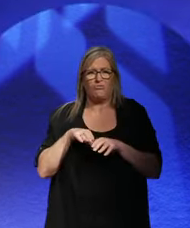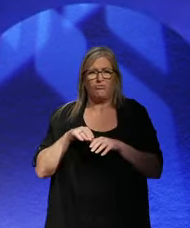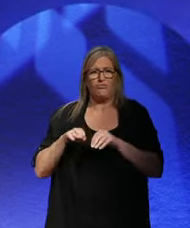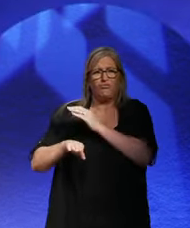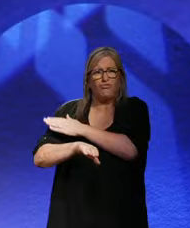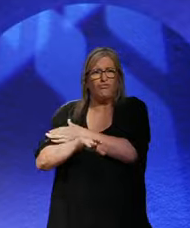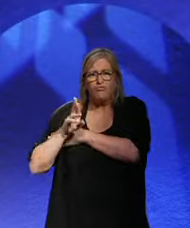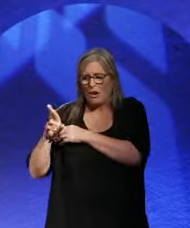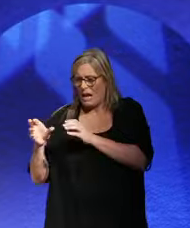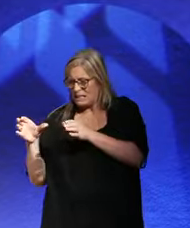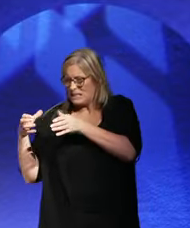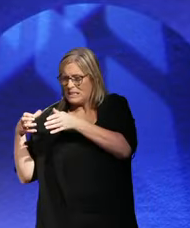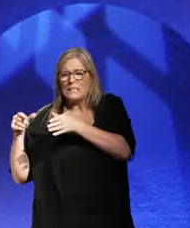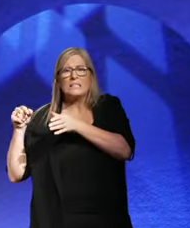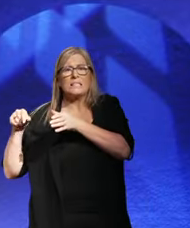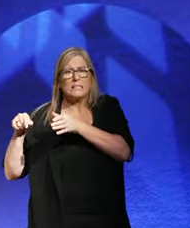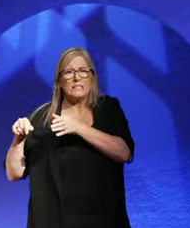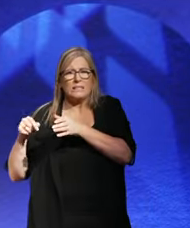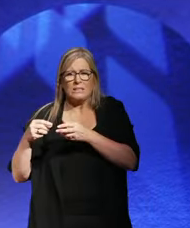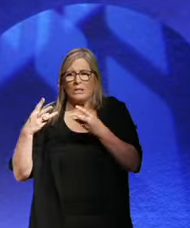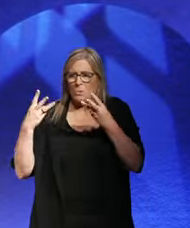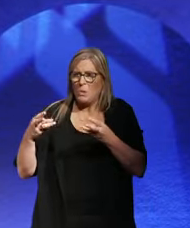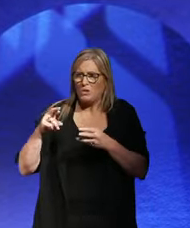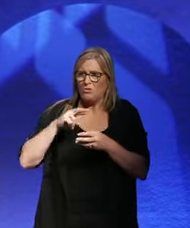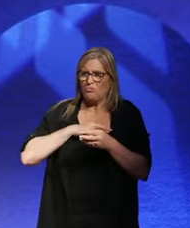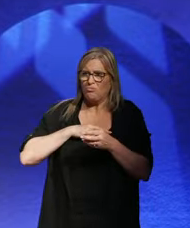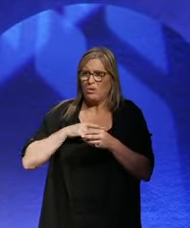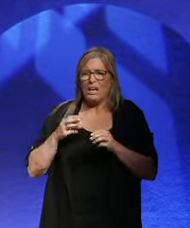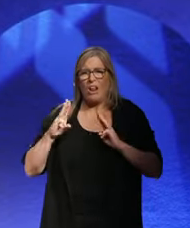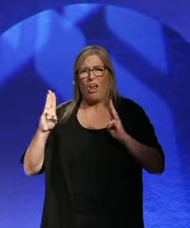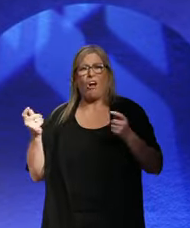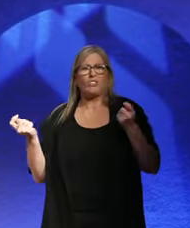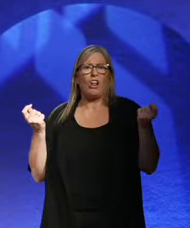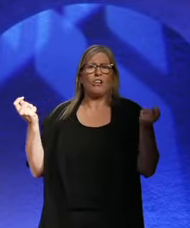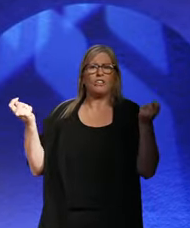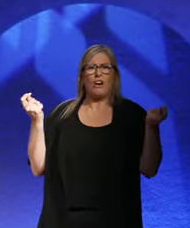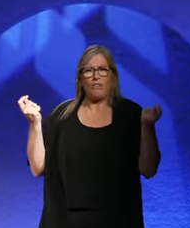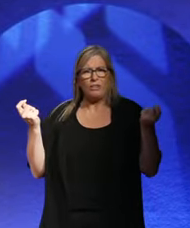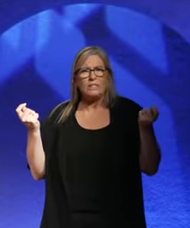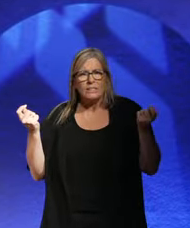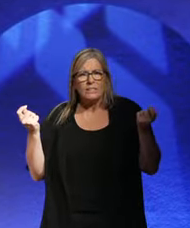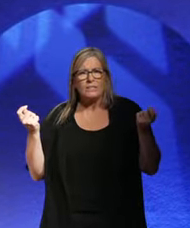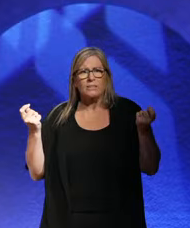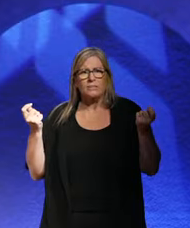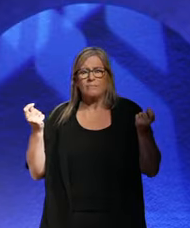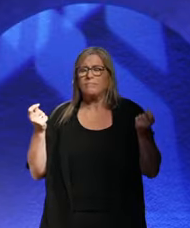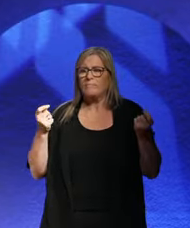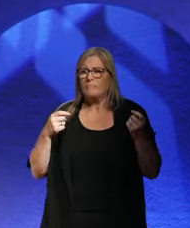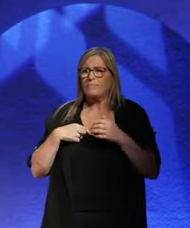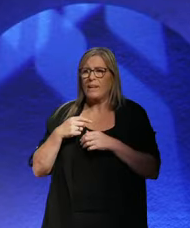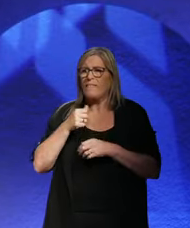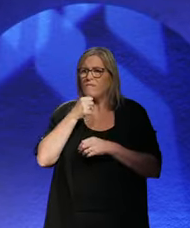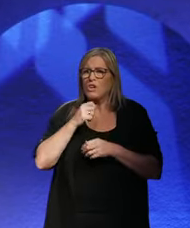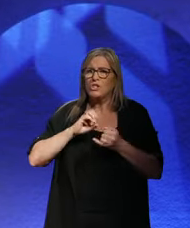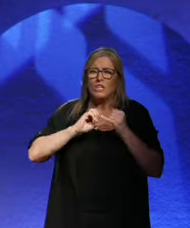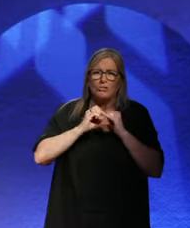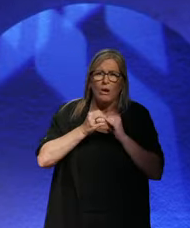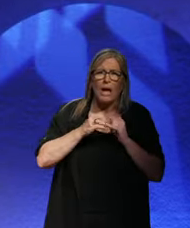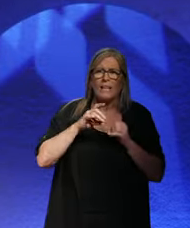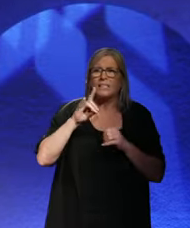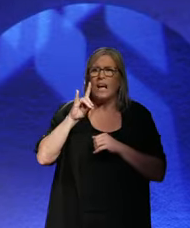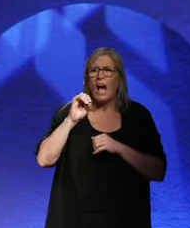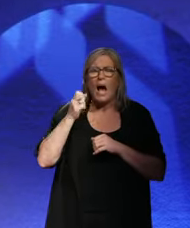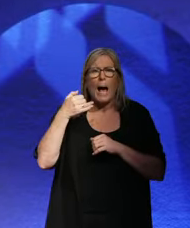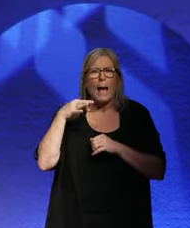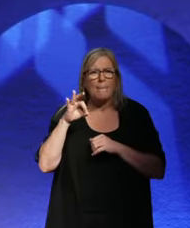popular authoritarian government is what he's looking for. He tries, first of all, Heinrich Brüning,